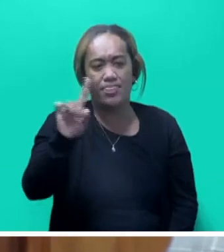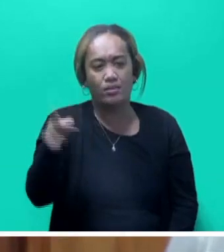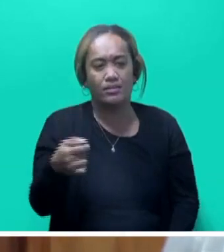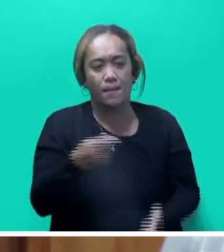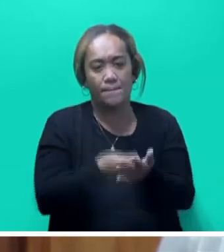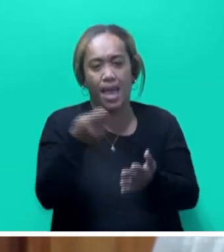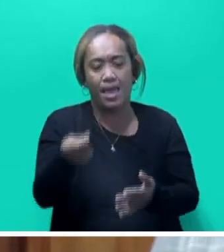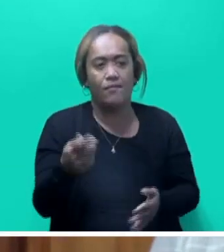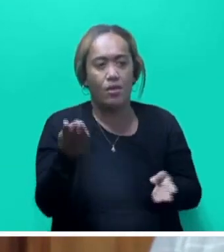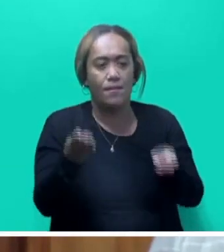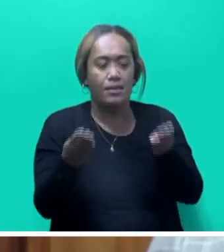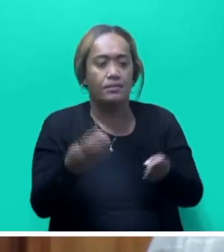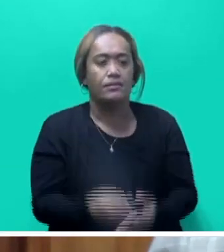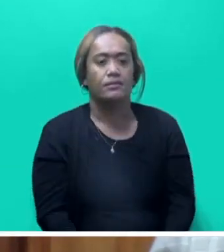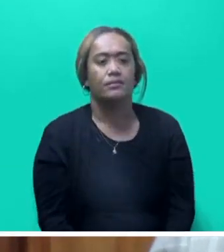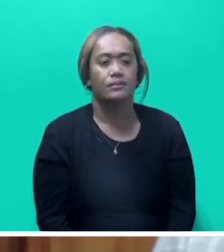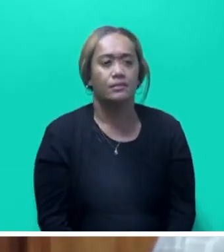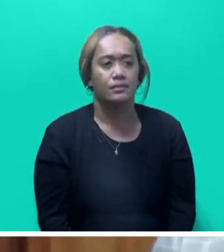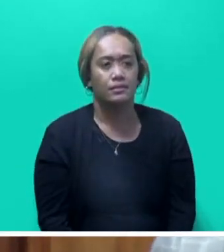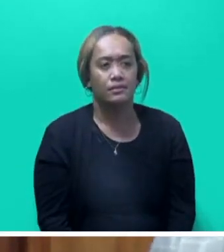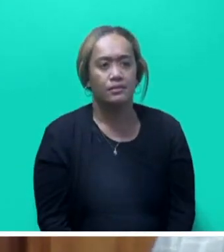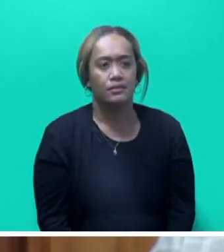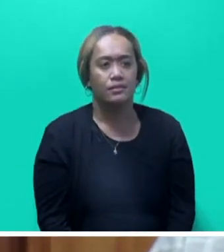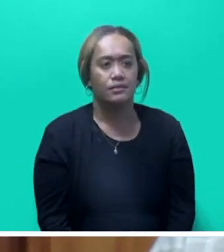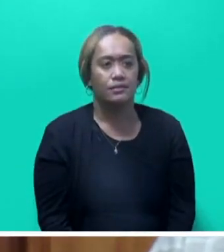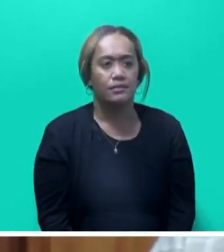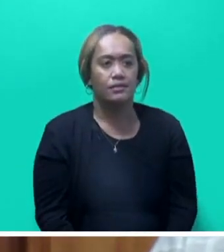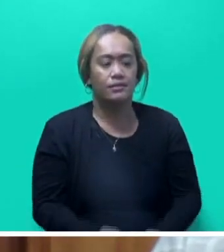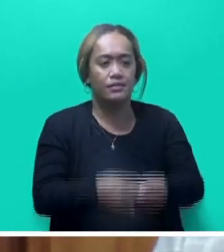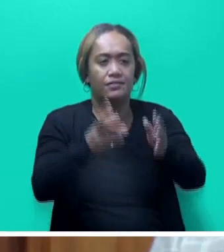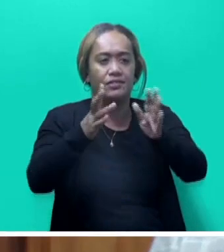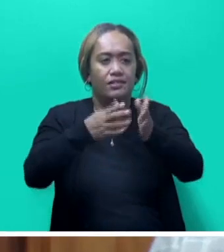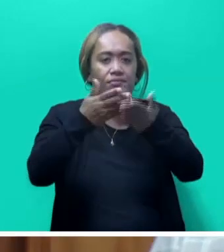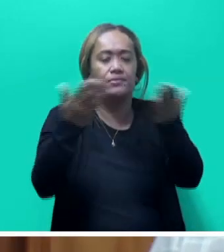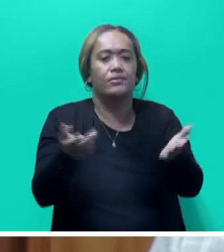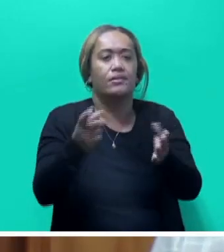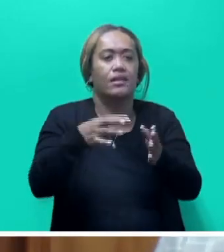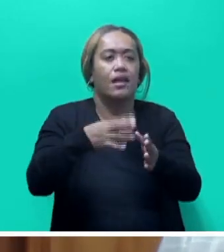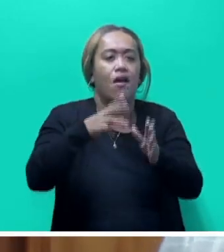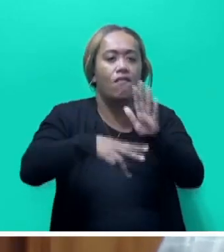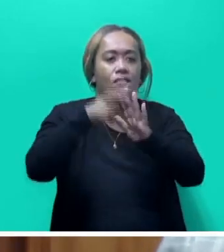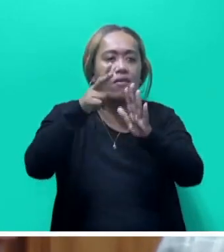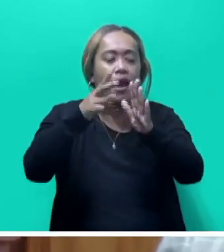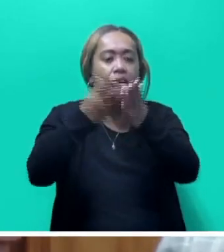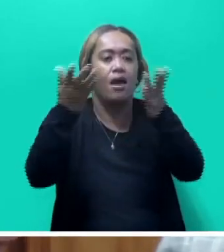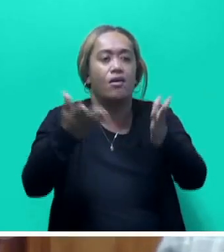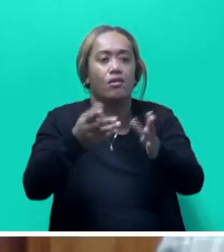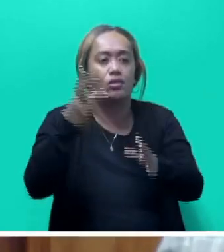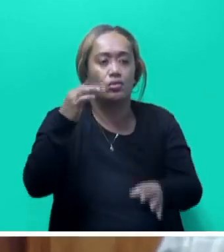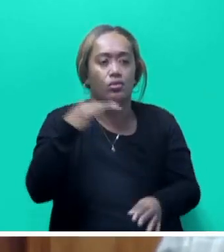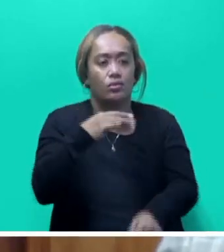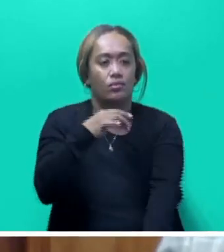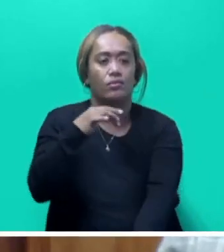of which $272,000 has been rolled over to the 2023-2024